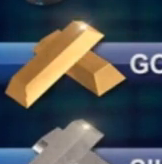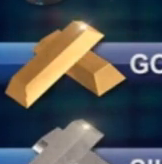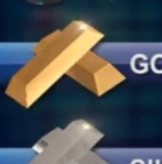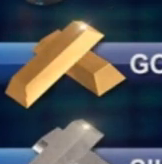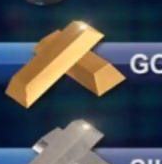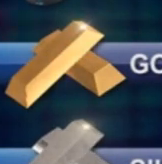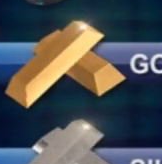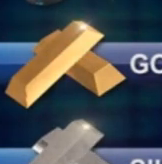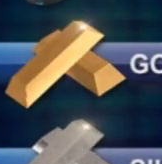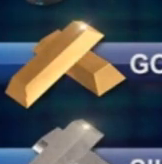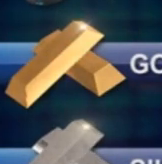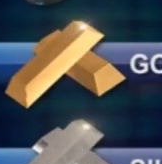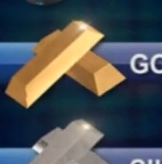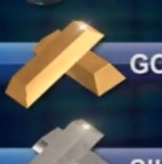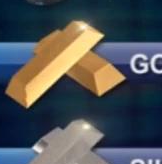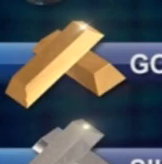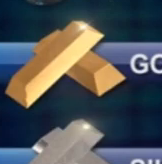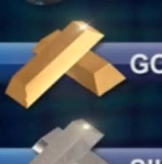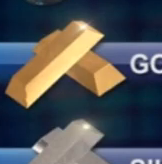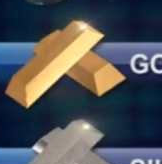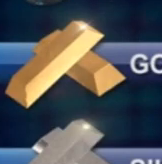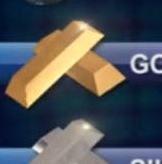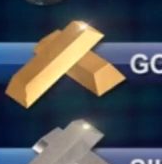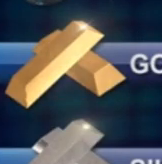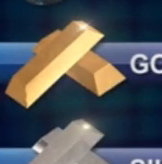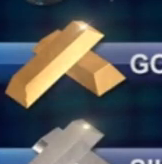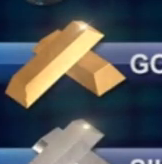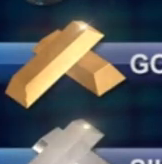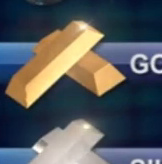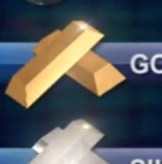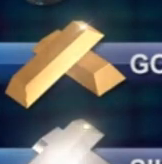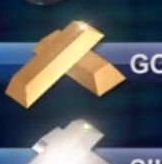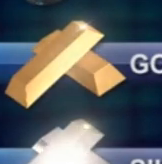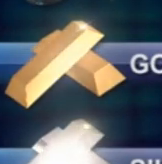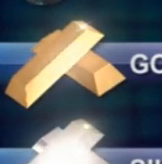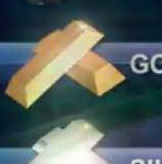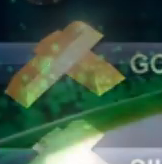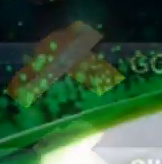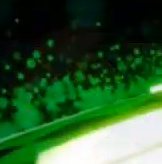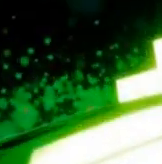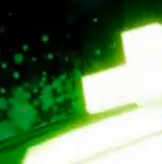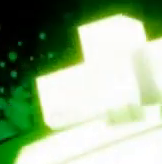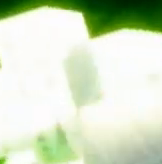And silver closed up a few cents at $23.88 per ounce.